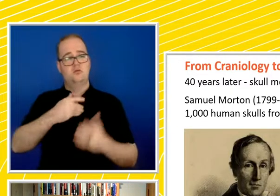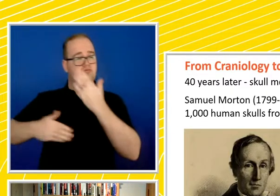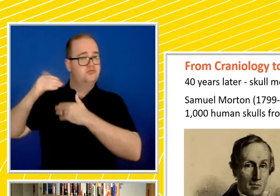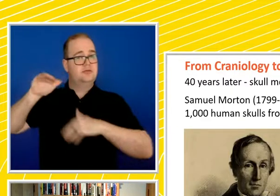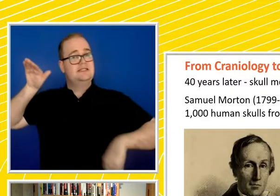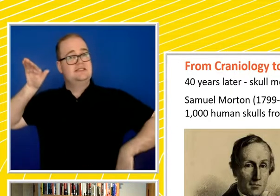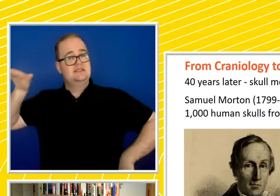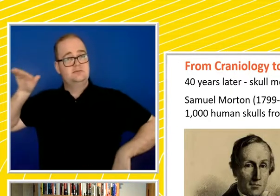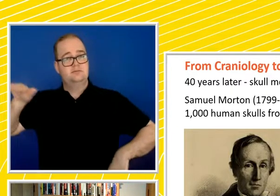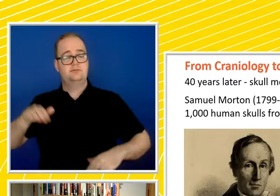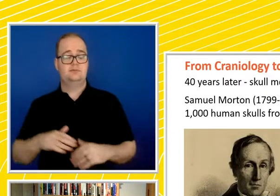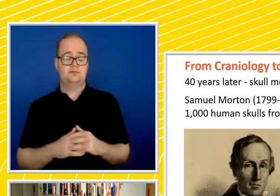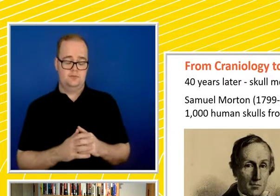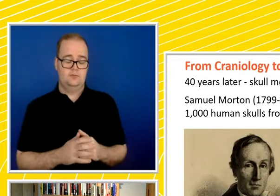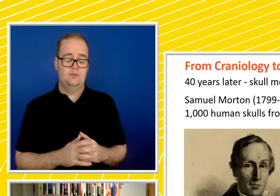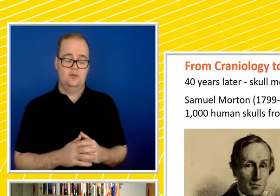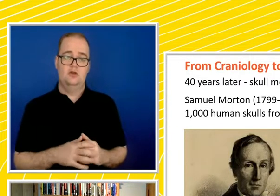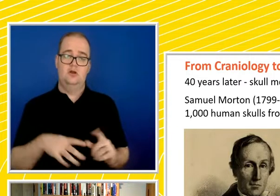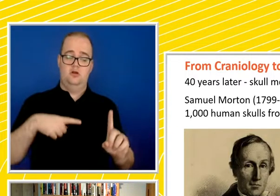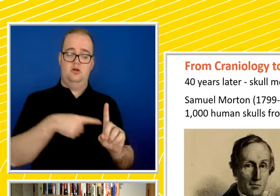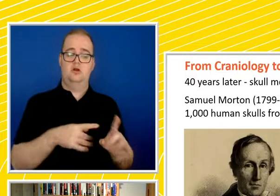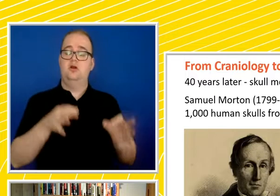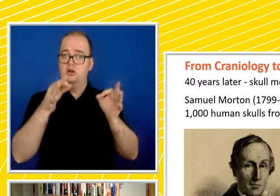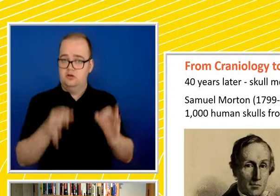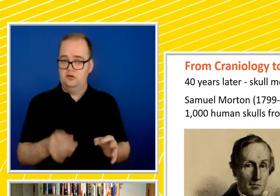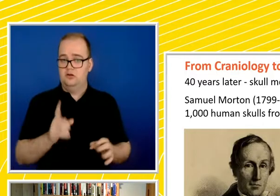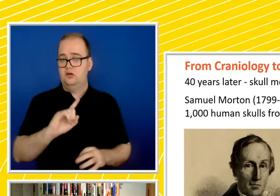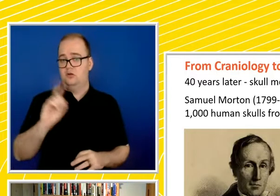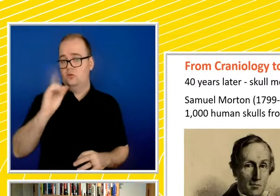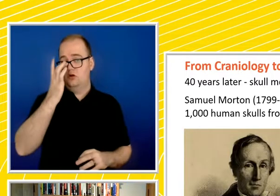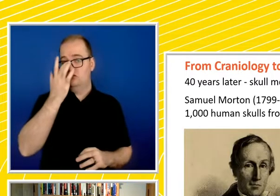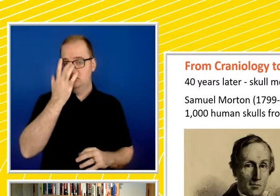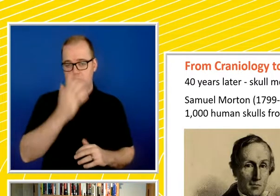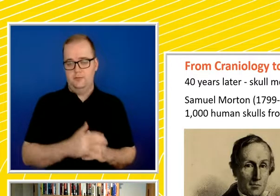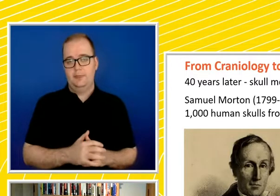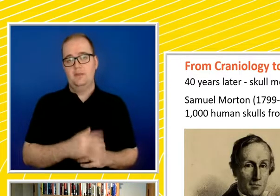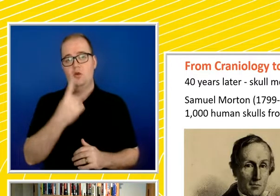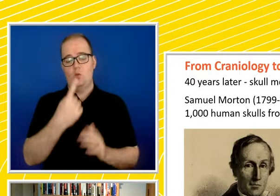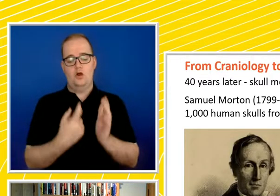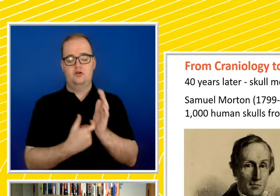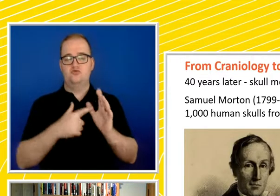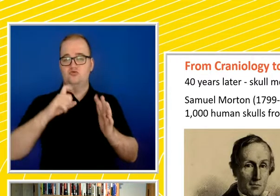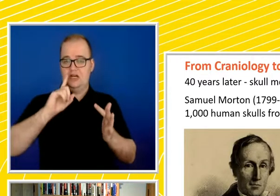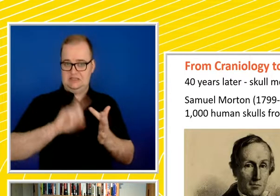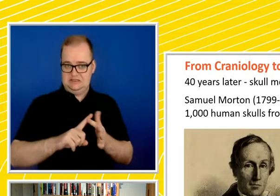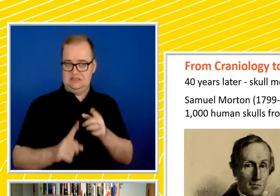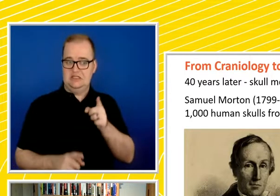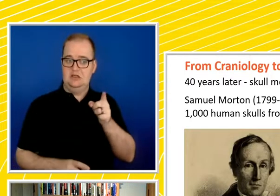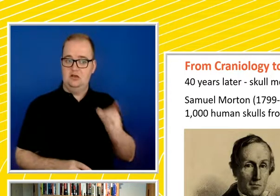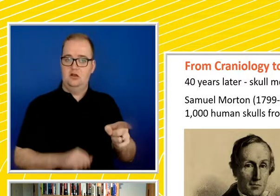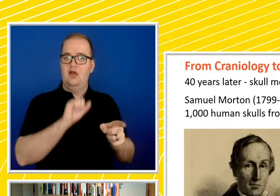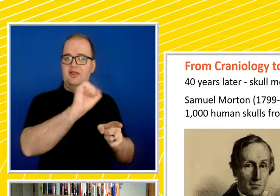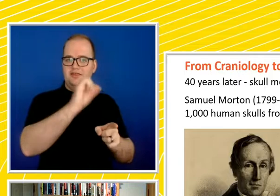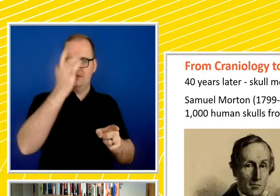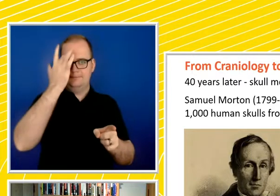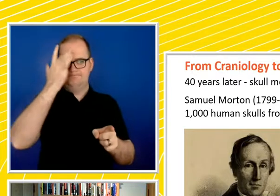he determined that he believed that the intellectual capacity or ability of a race could be determined by the capacity of the skull.